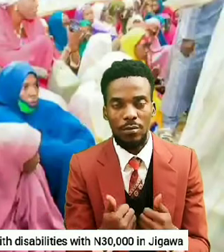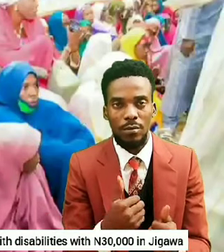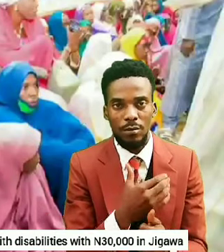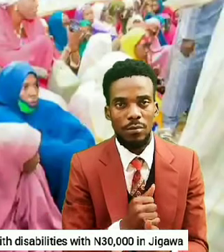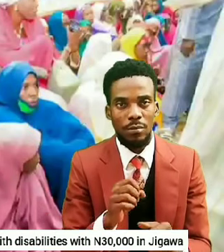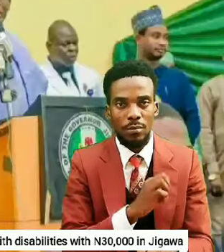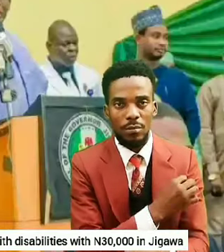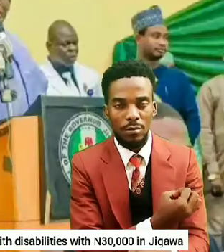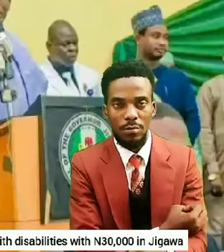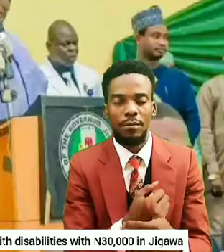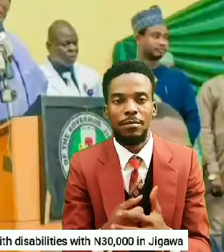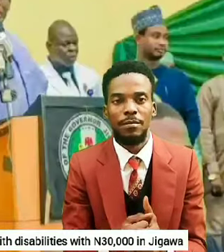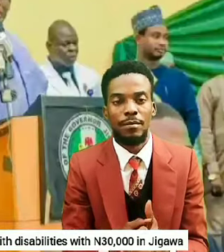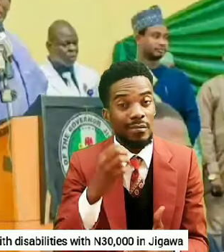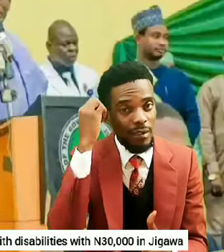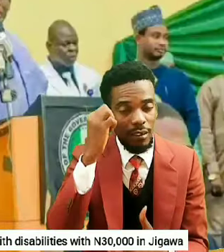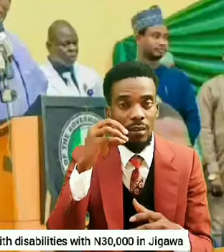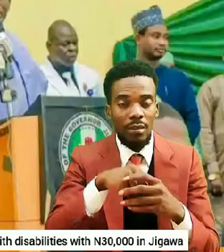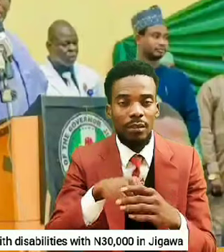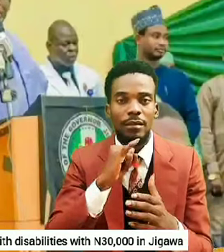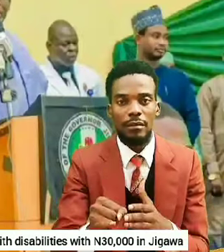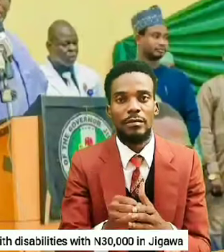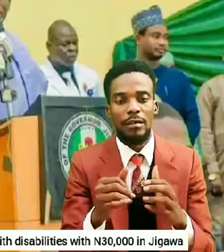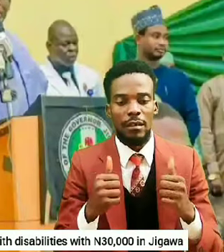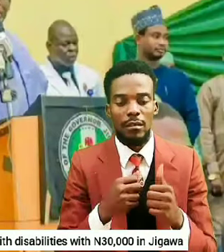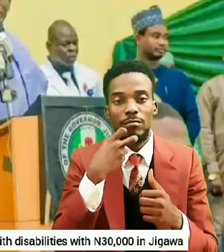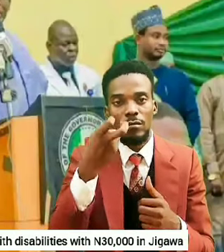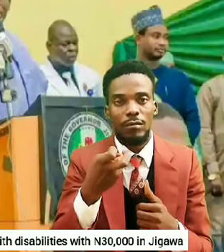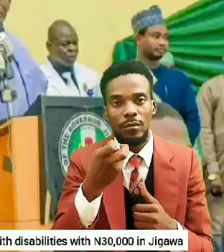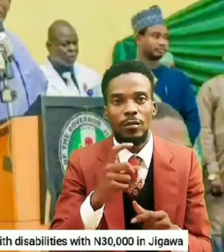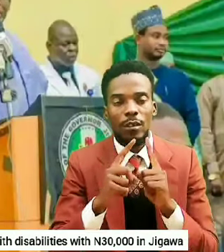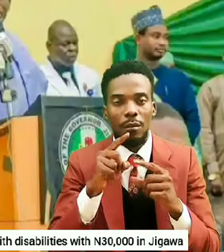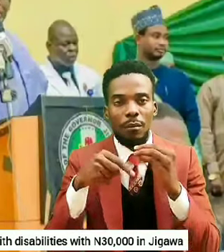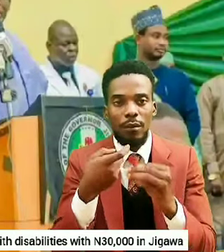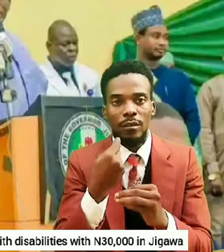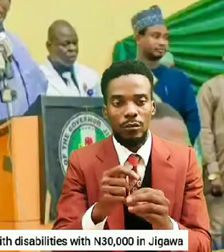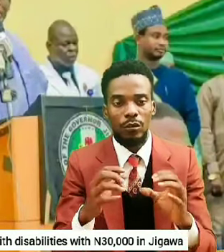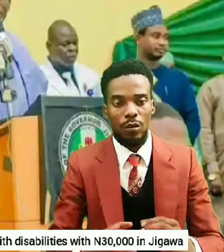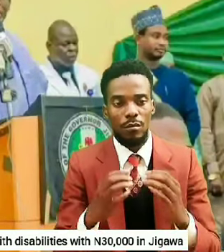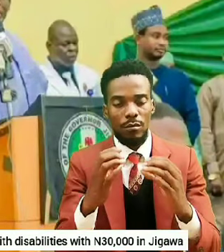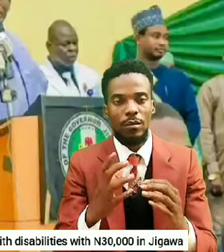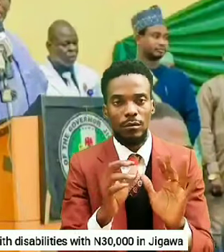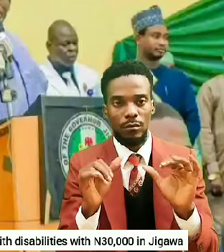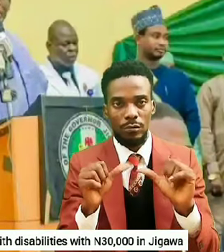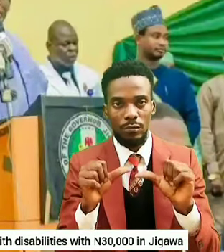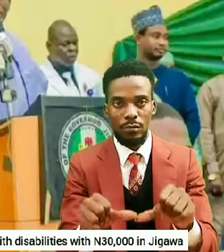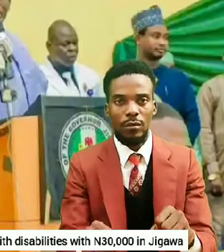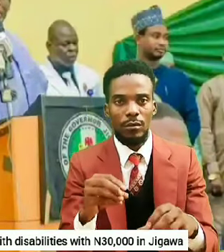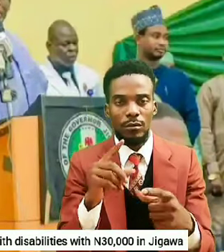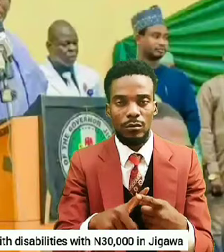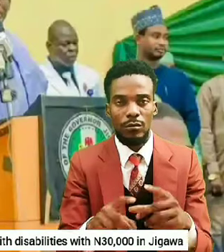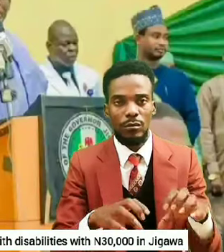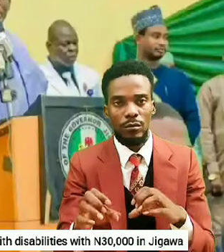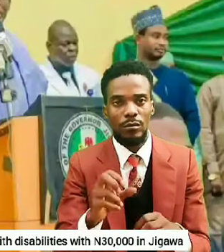Governor UNAMD, in his address, affirmed its commitment and steadfastness to implementing the 12